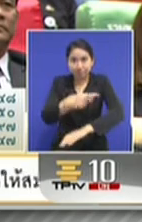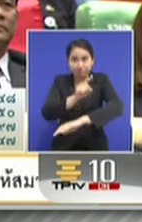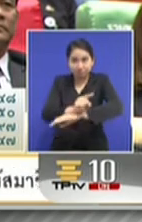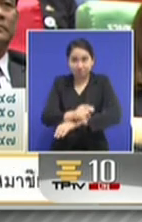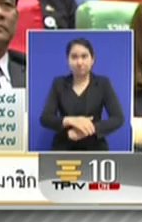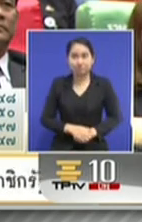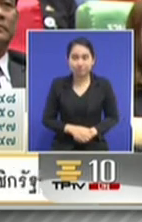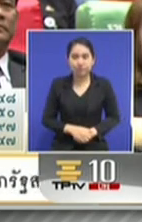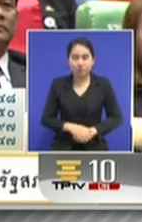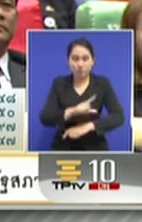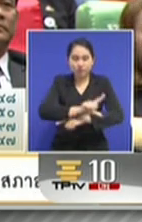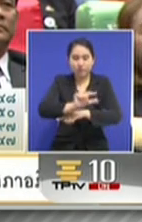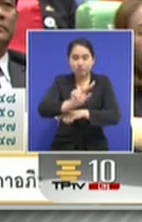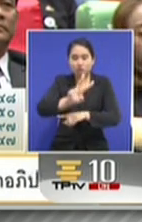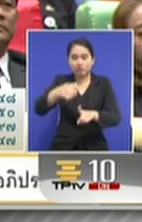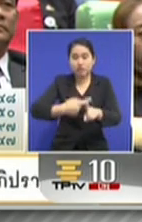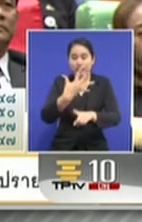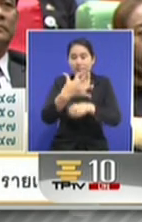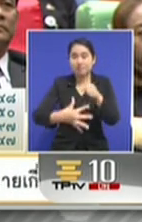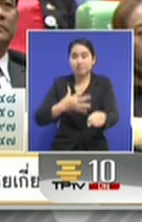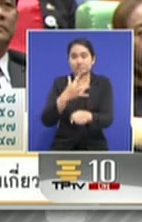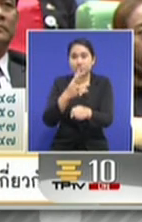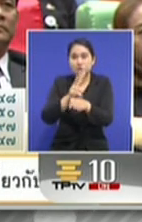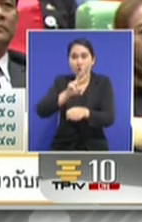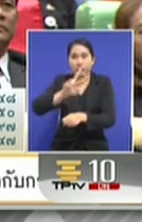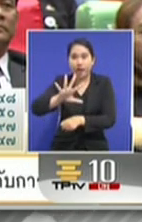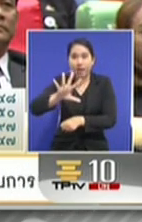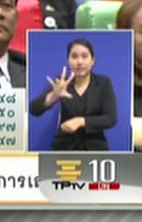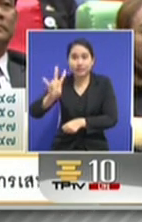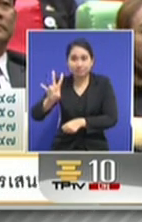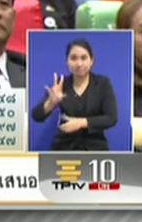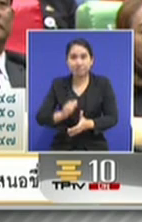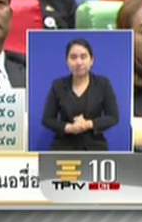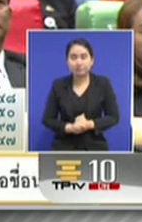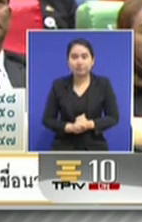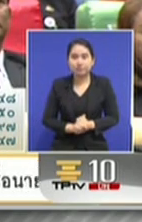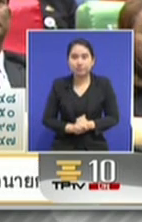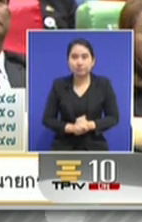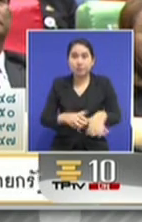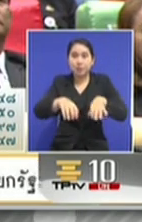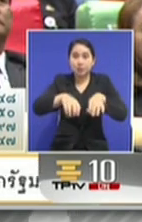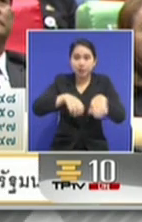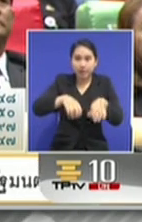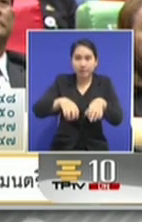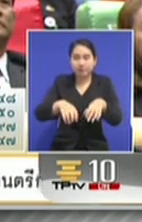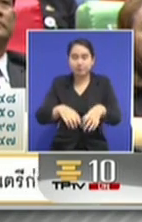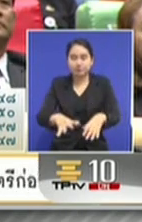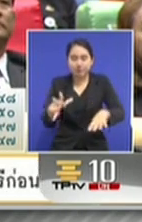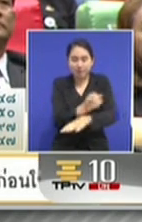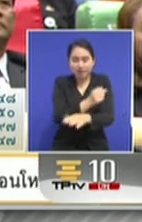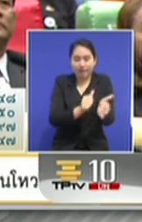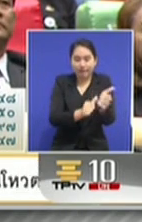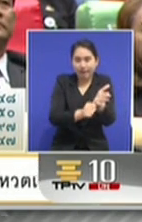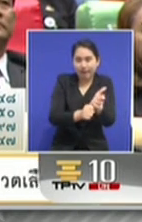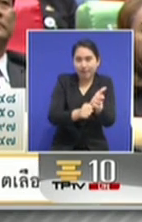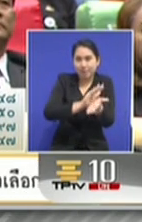of the day today. So in a way, it's very interesting to see how social media gets so much attention. And one more interesting thing, because